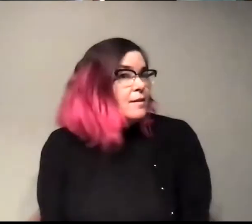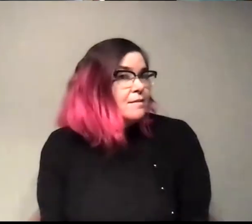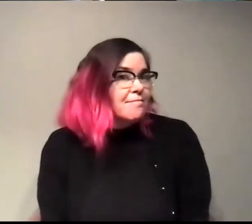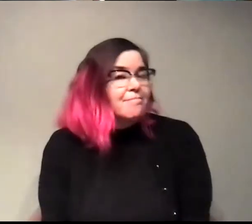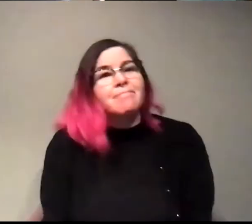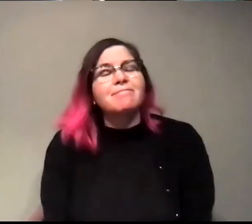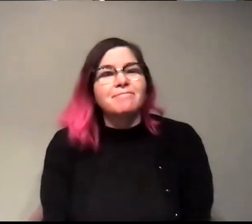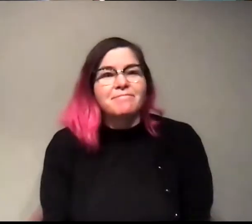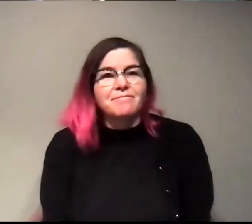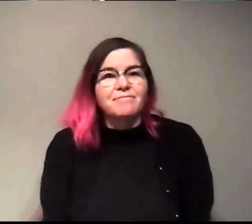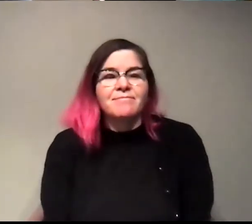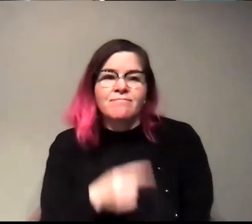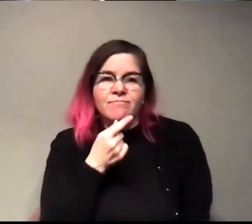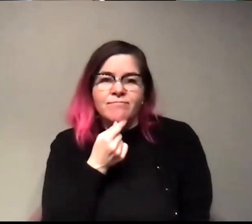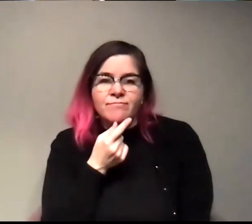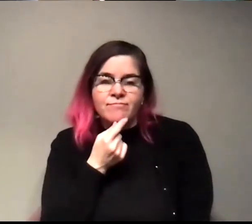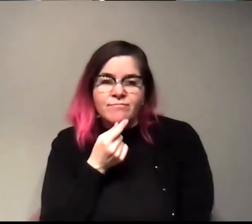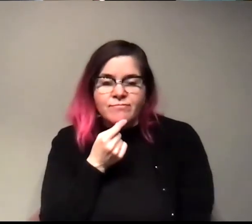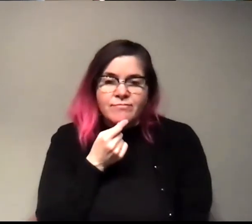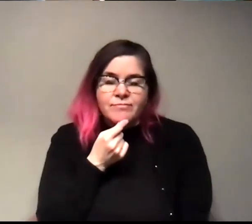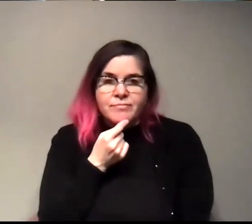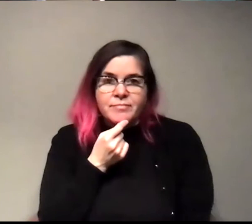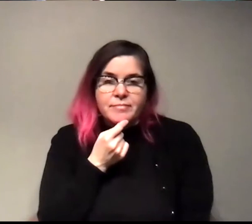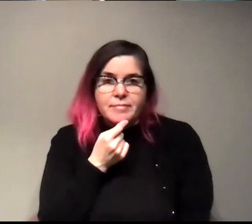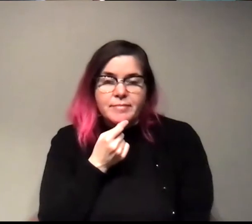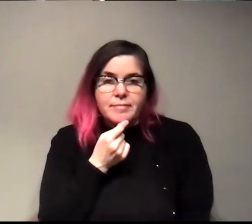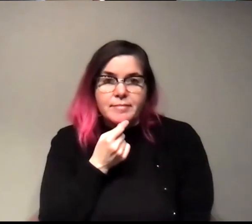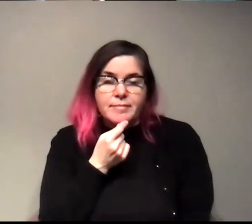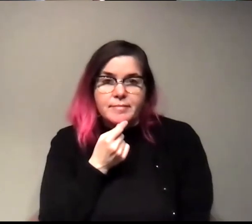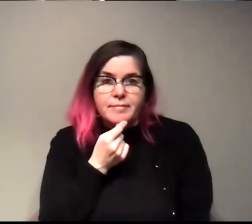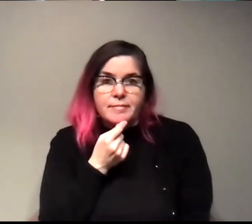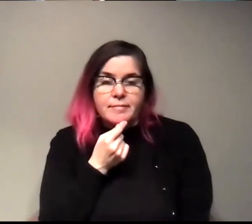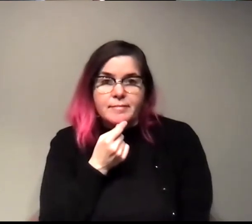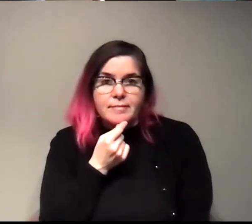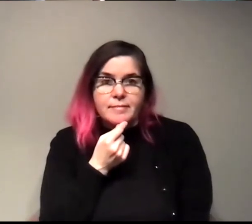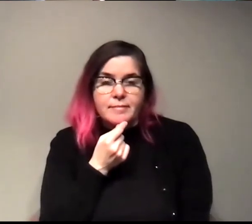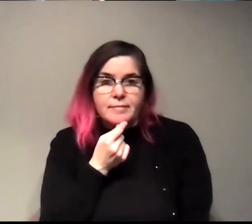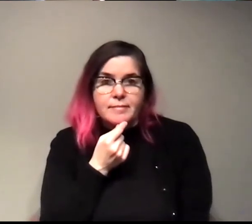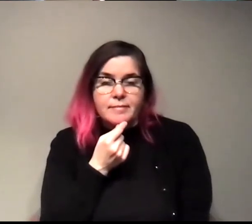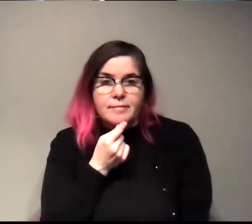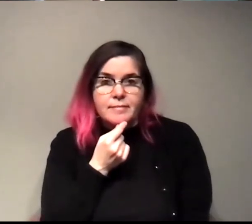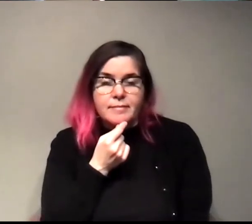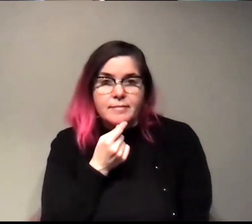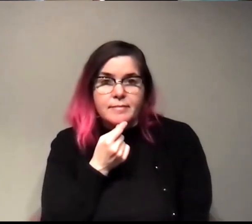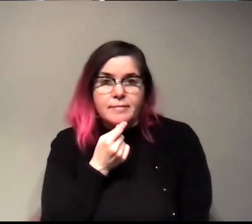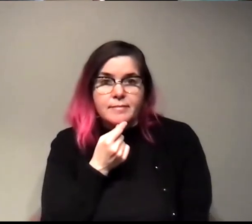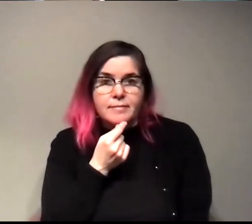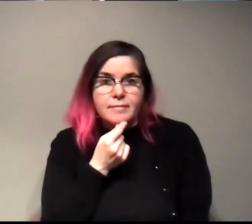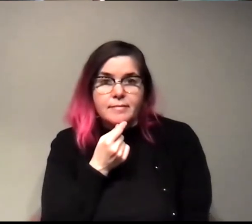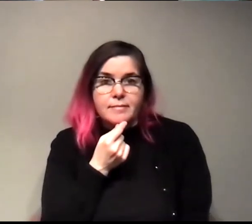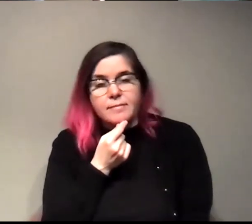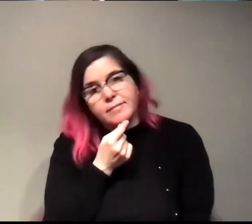Uh, you know,